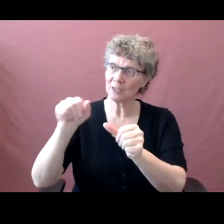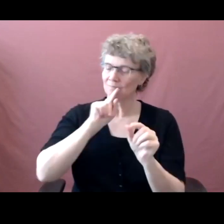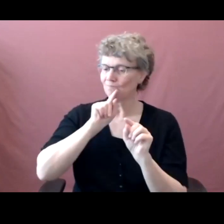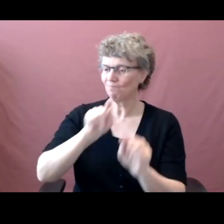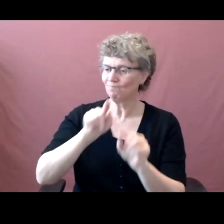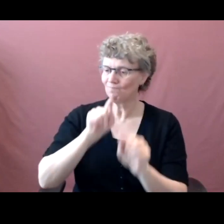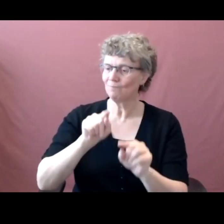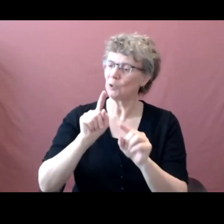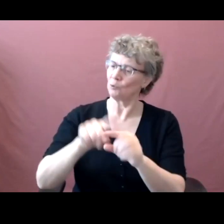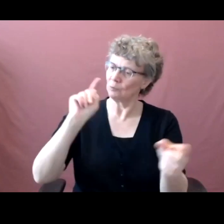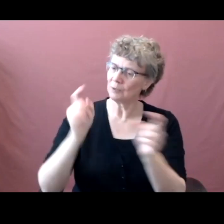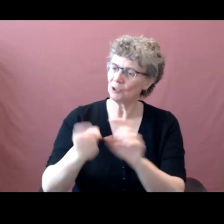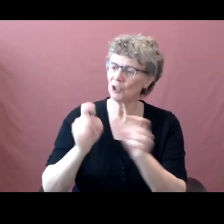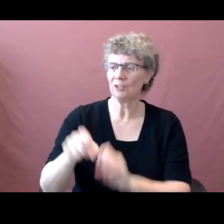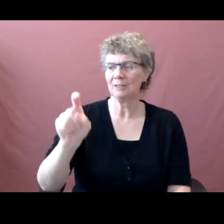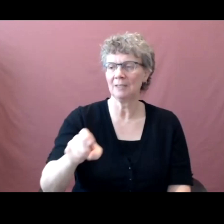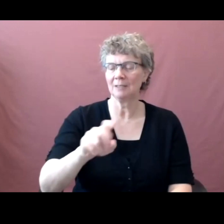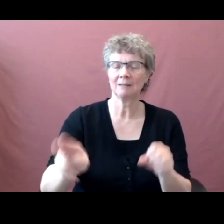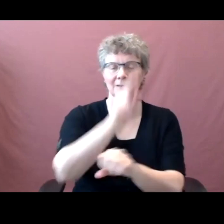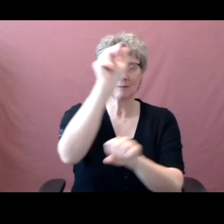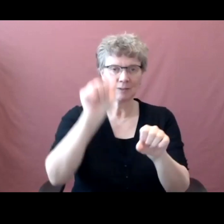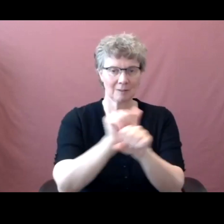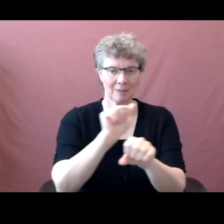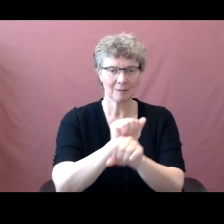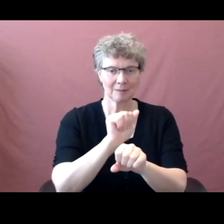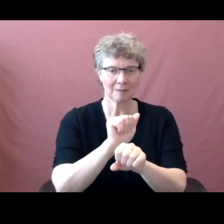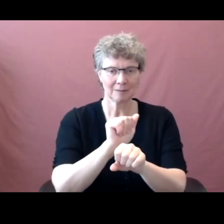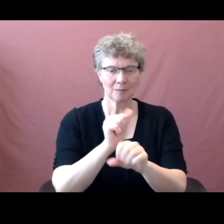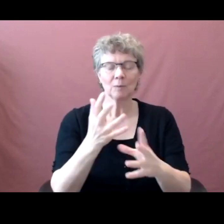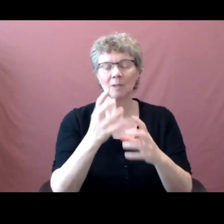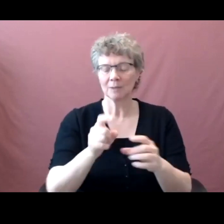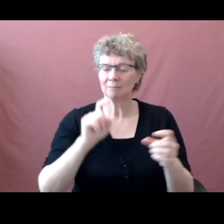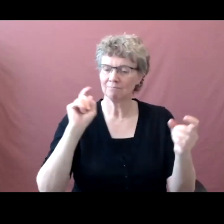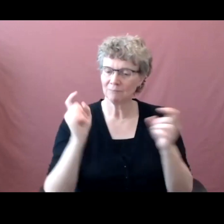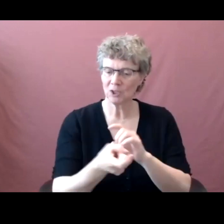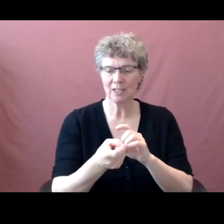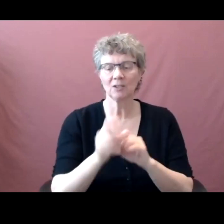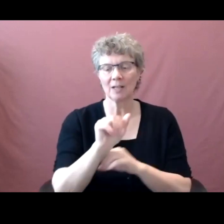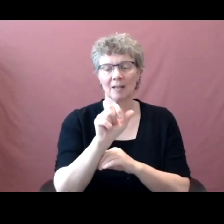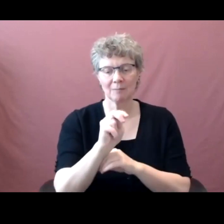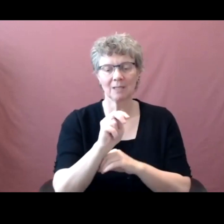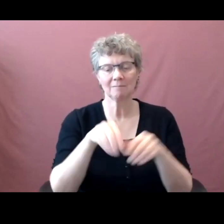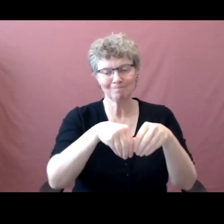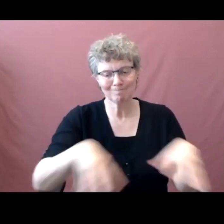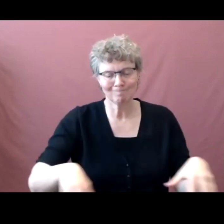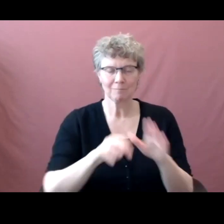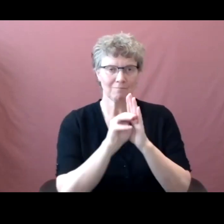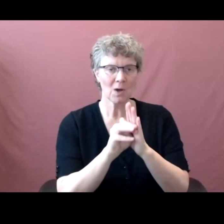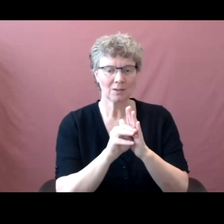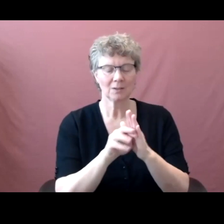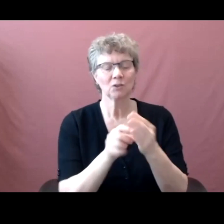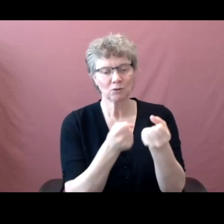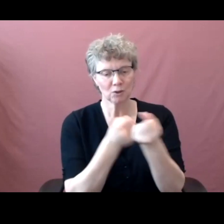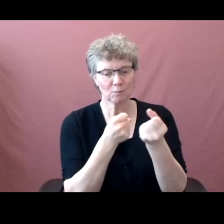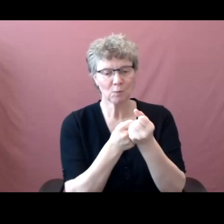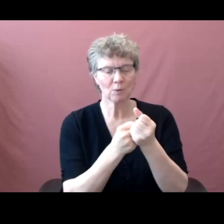better designing our administrative structures so that we can continue to support our core teaching and research mission. While the